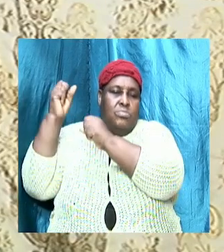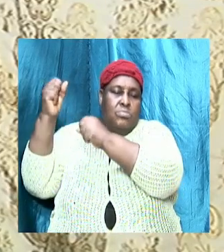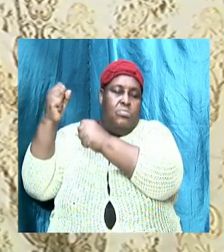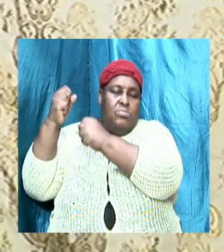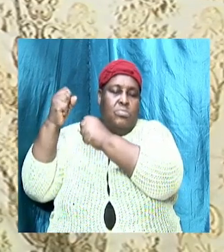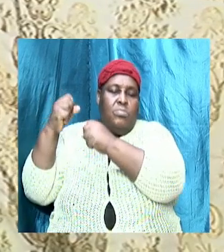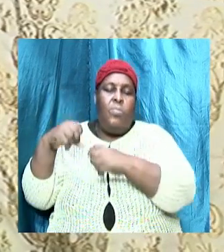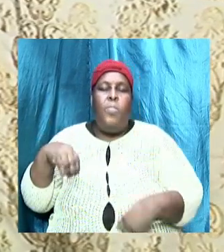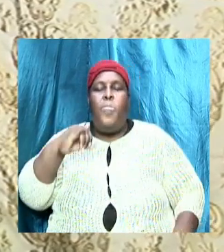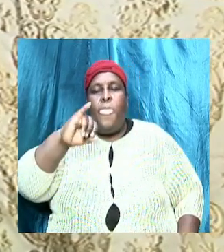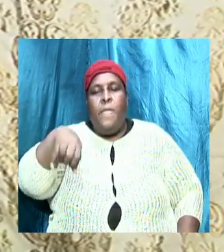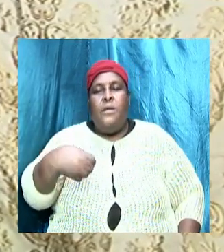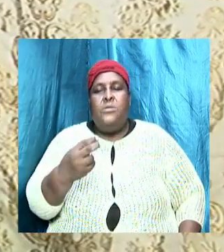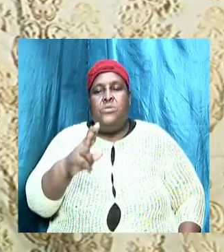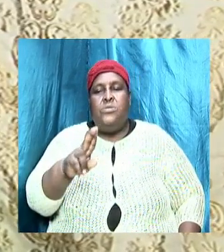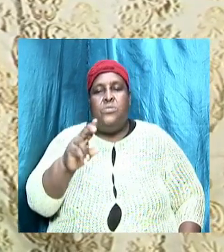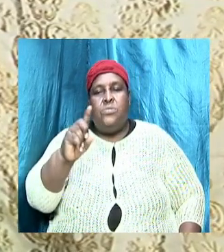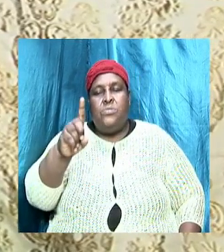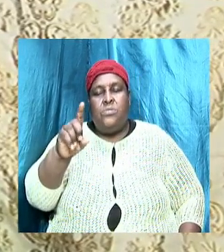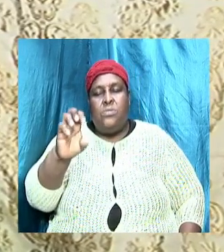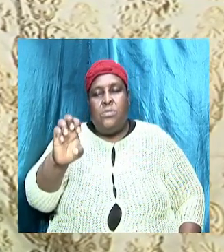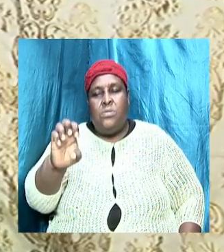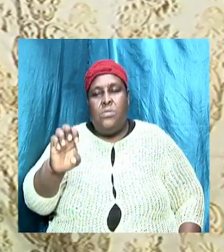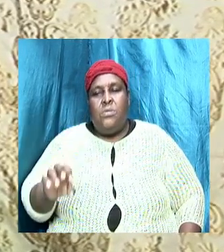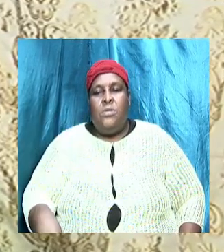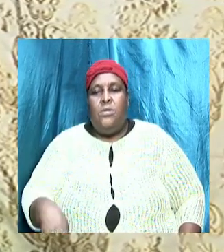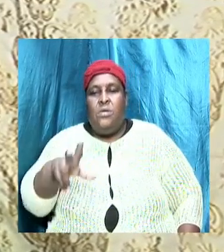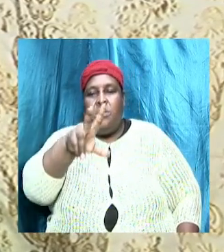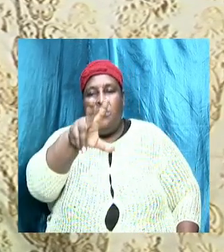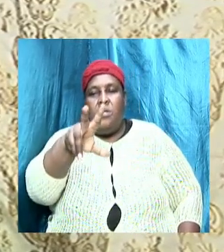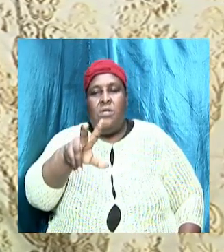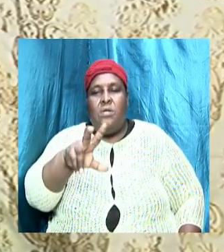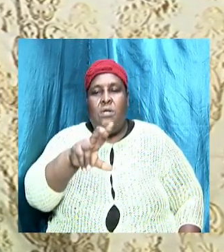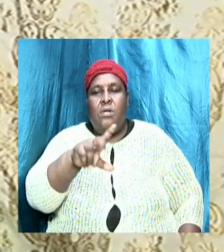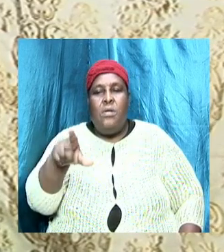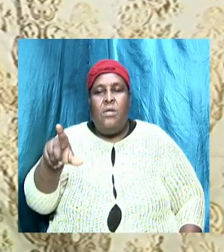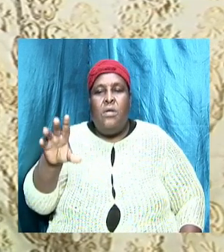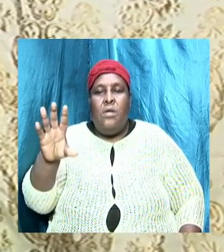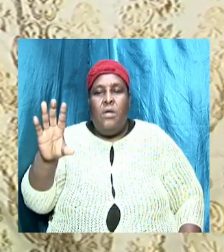Jude let's look at Jude 3 and 4